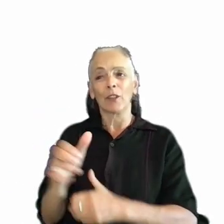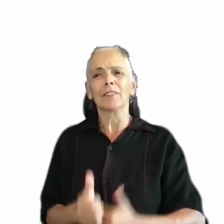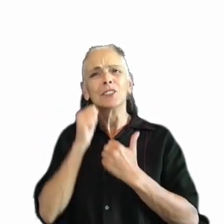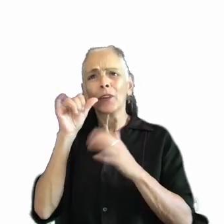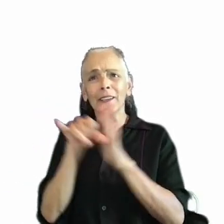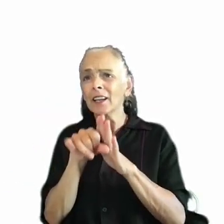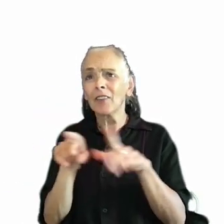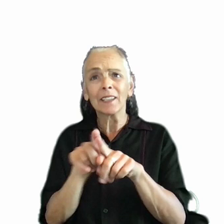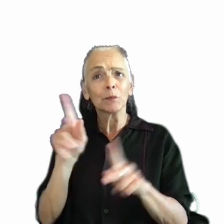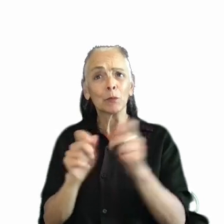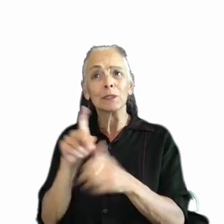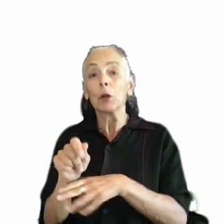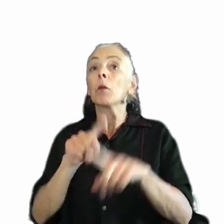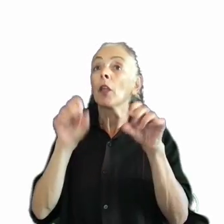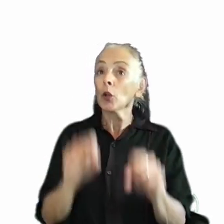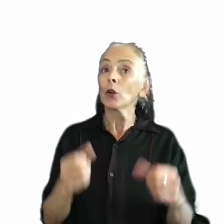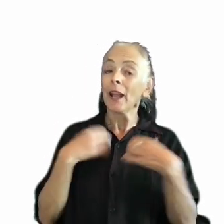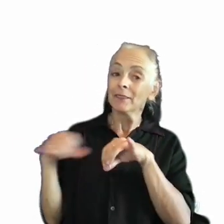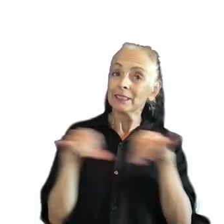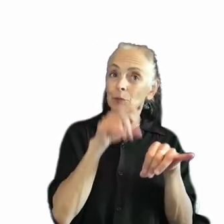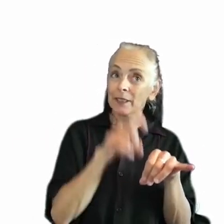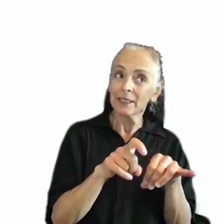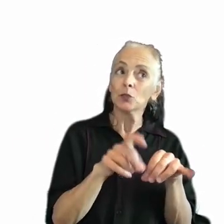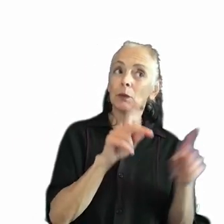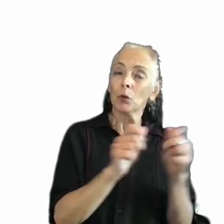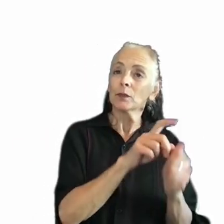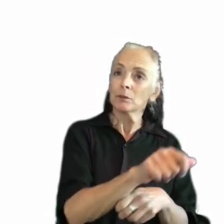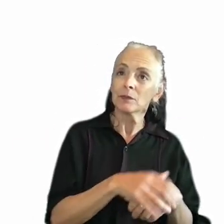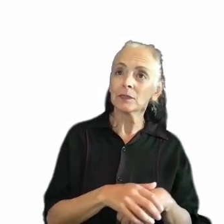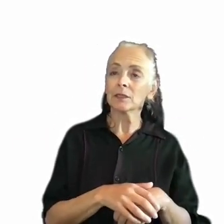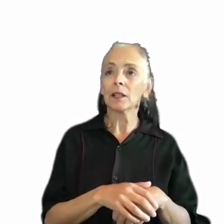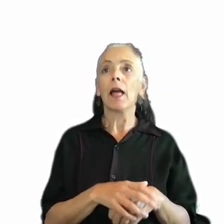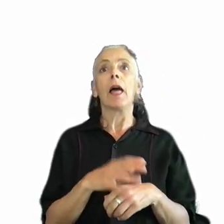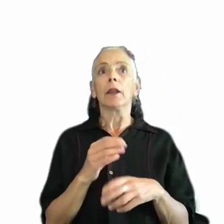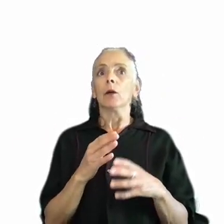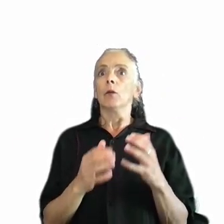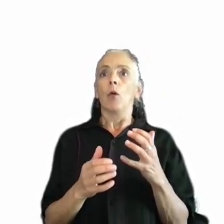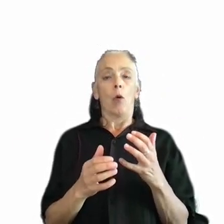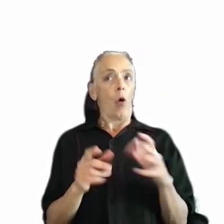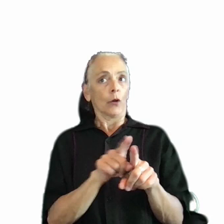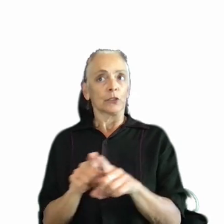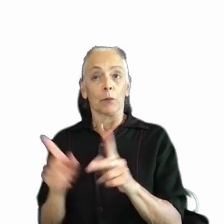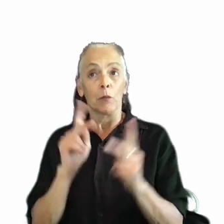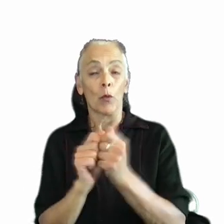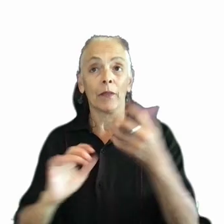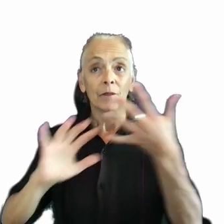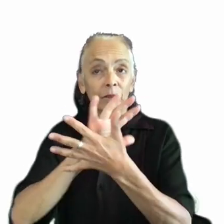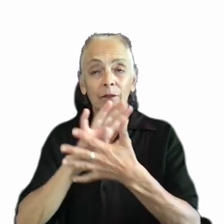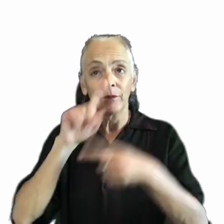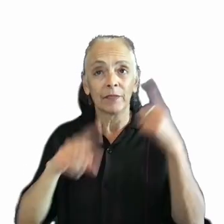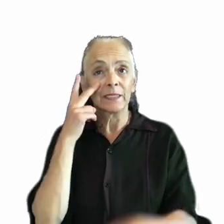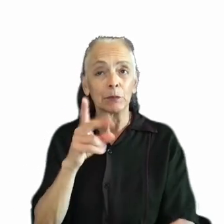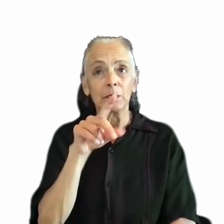needs to those who do. This is changing, but especially true of people with invisible disabilities. There is still a lot of stigma against identifying